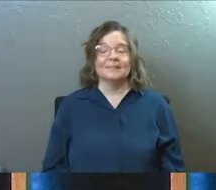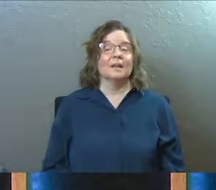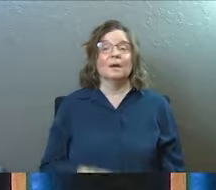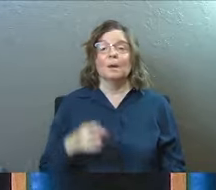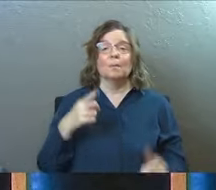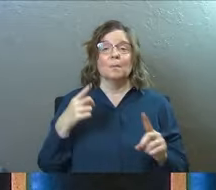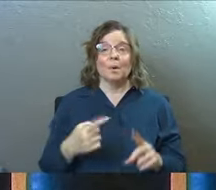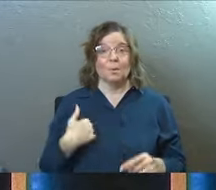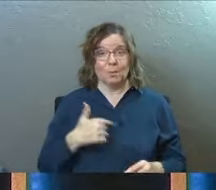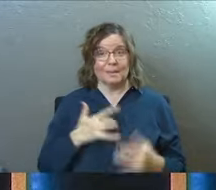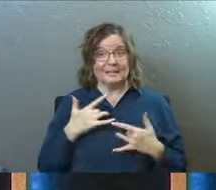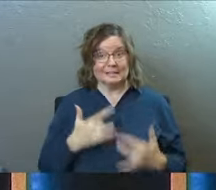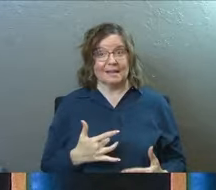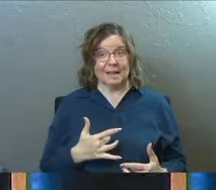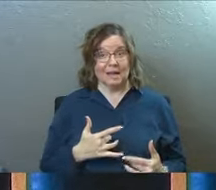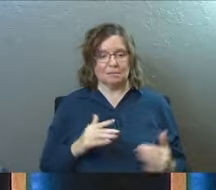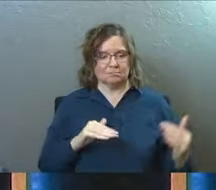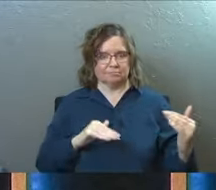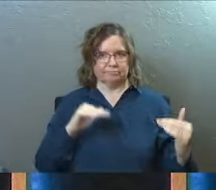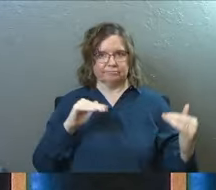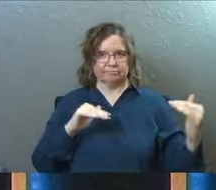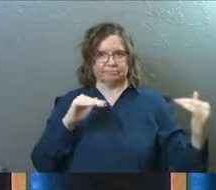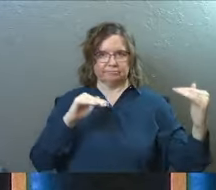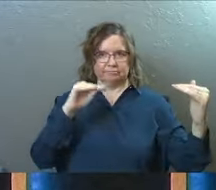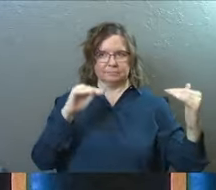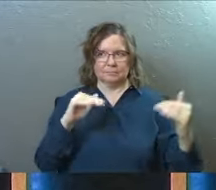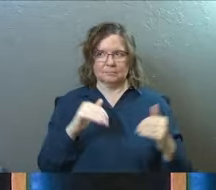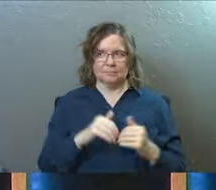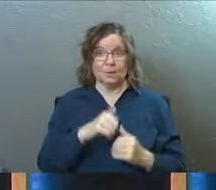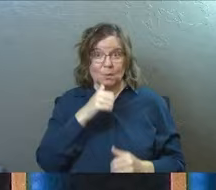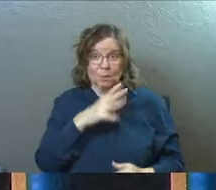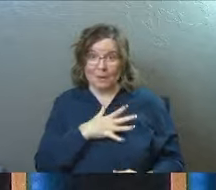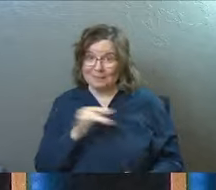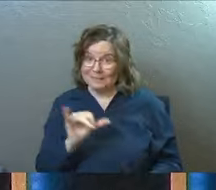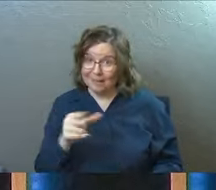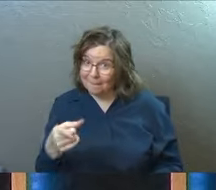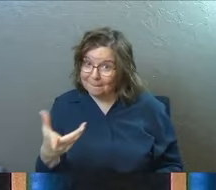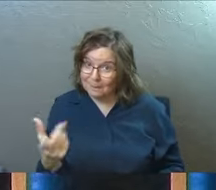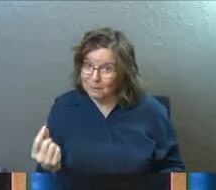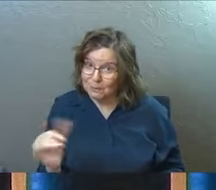The point is we do this, right? Like we walk in those conversations. Women, you do it too.